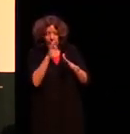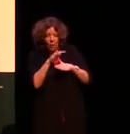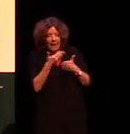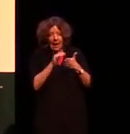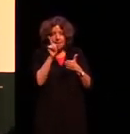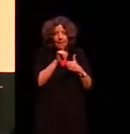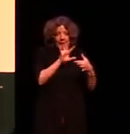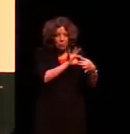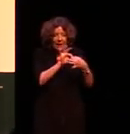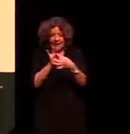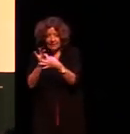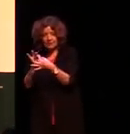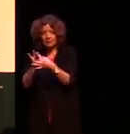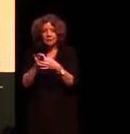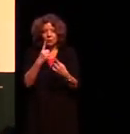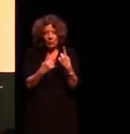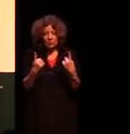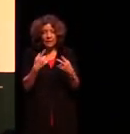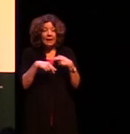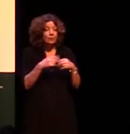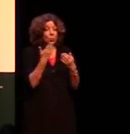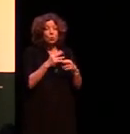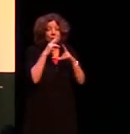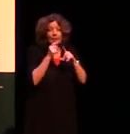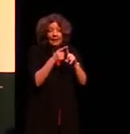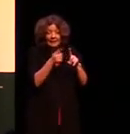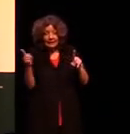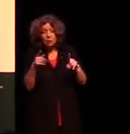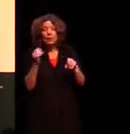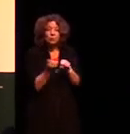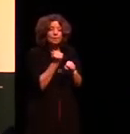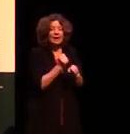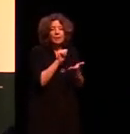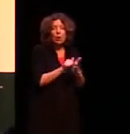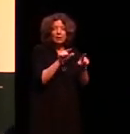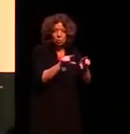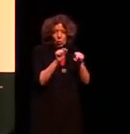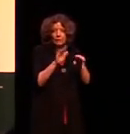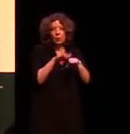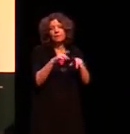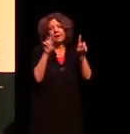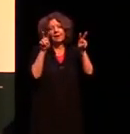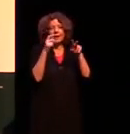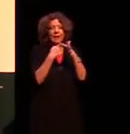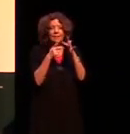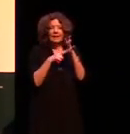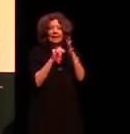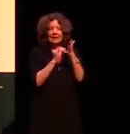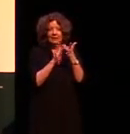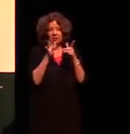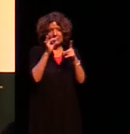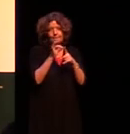each other and in order to utter a grammatical sentence you need to make the right choice about that kinship relationship